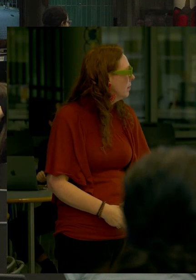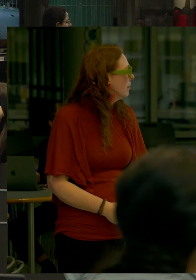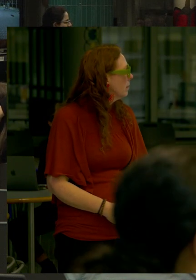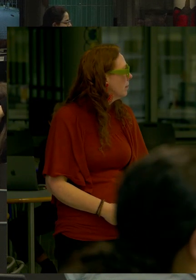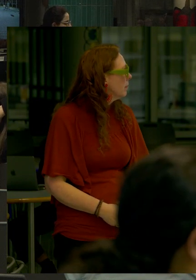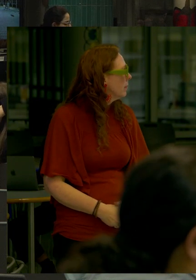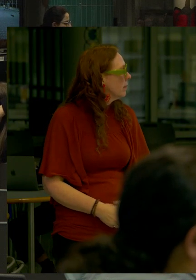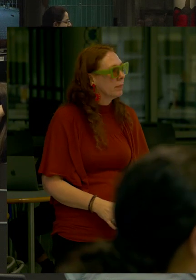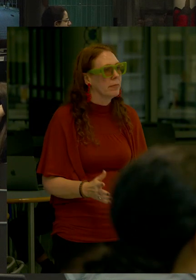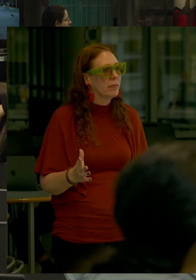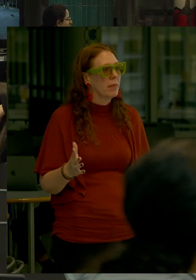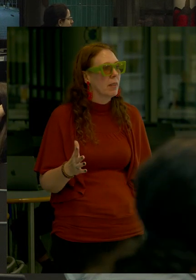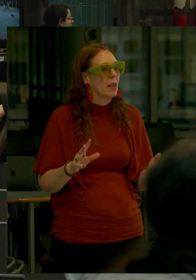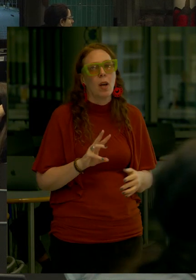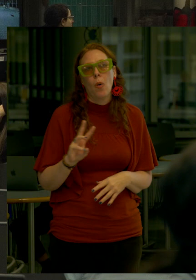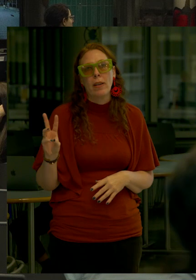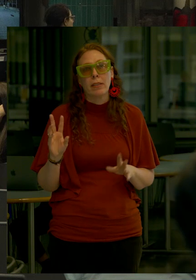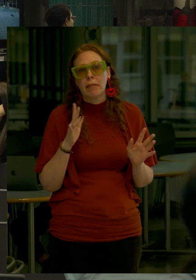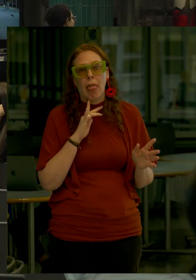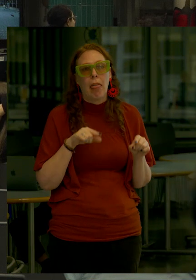Yeah, no, too far You puke This is West Thames